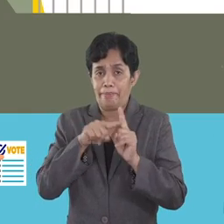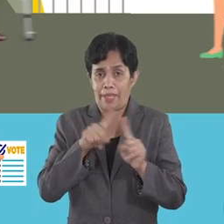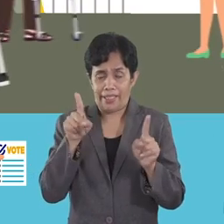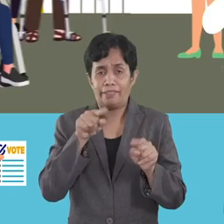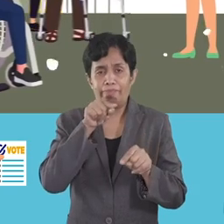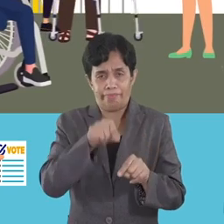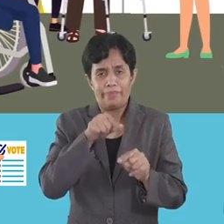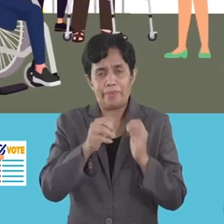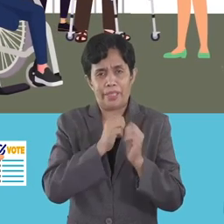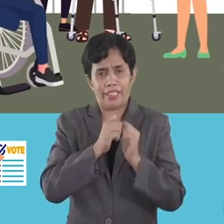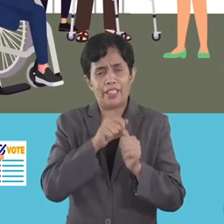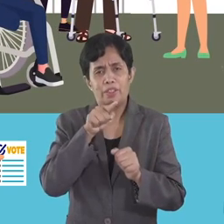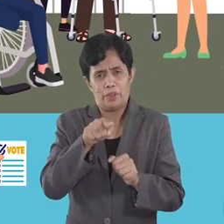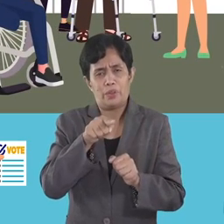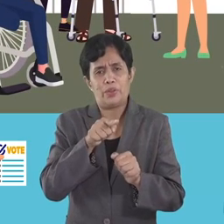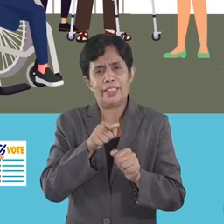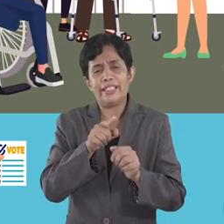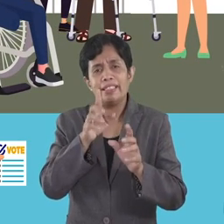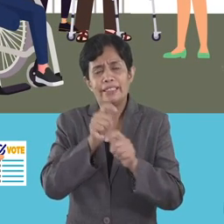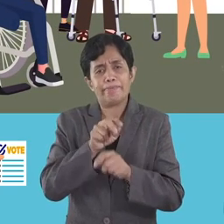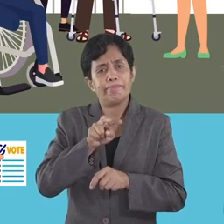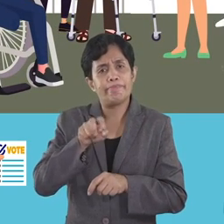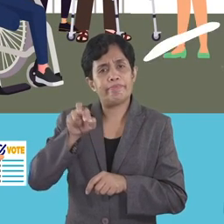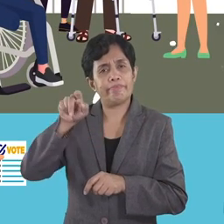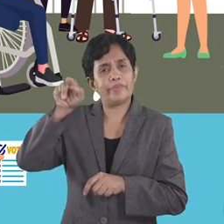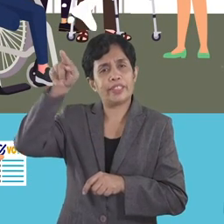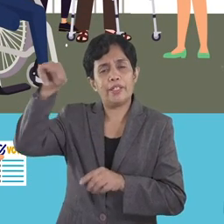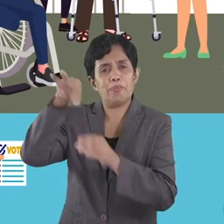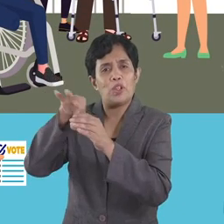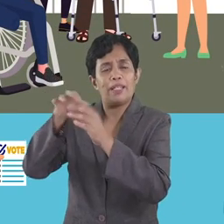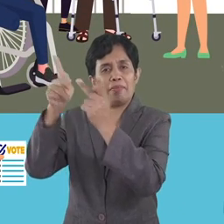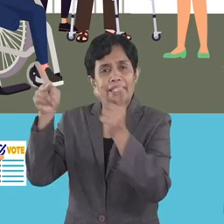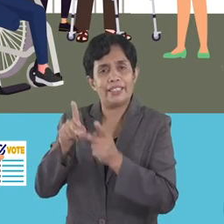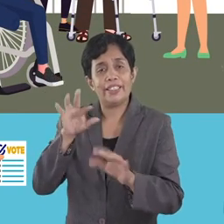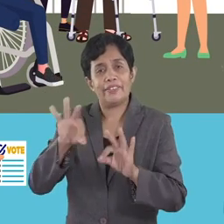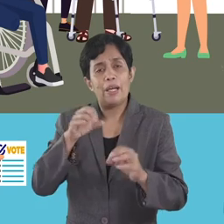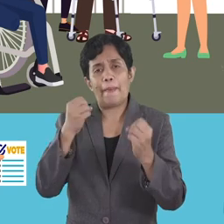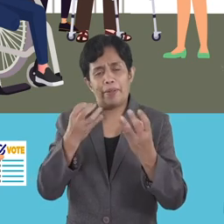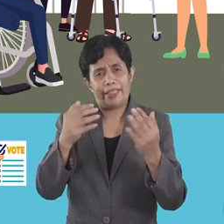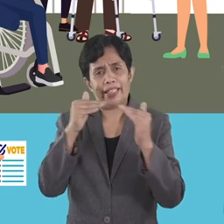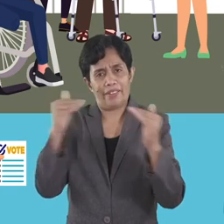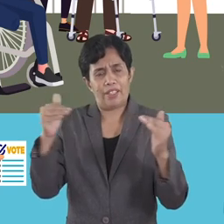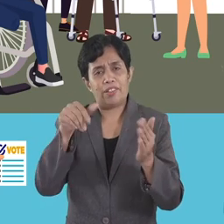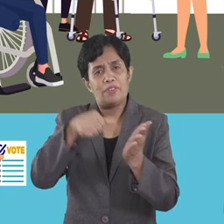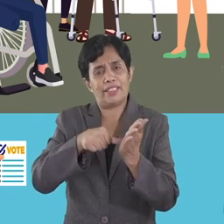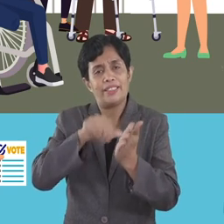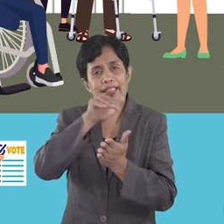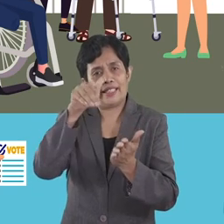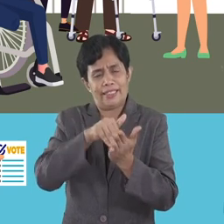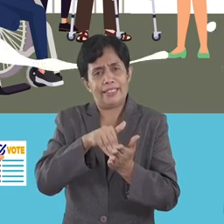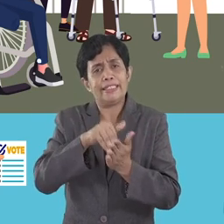However, this means you will likely have to take the stairs to your polling place if you're in a multi-level voting center.